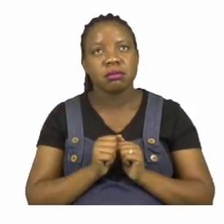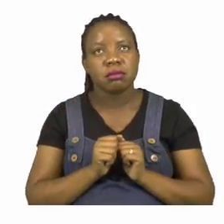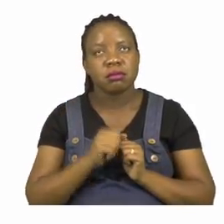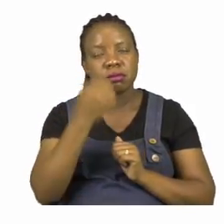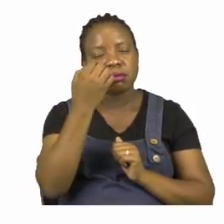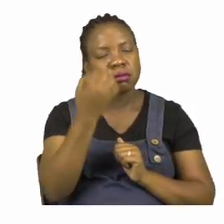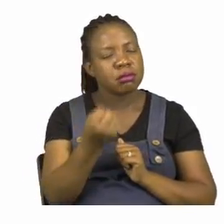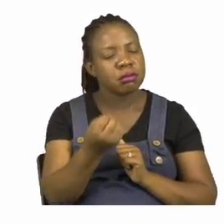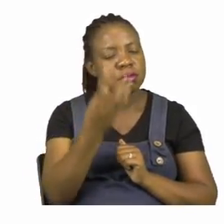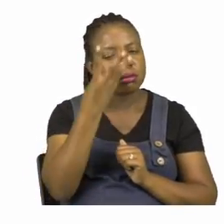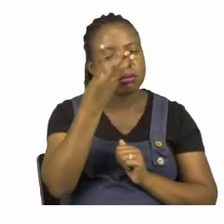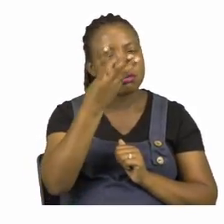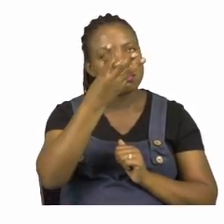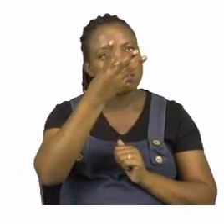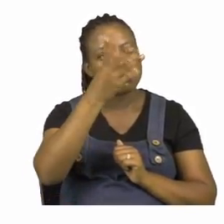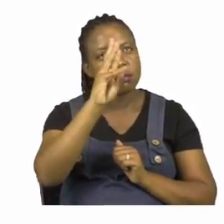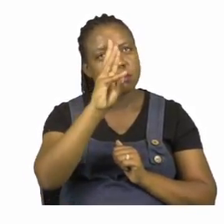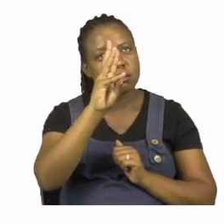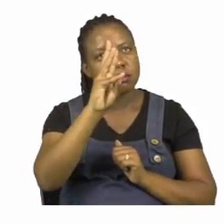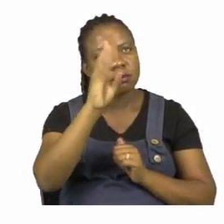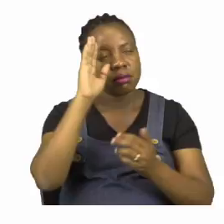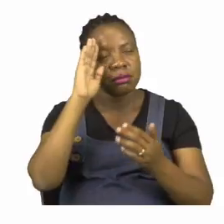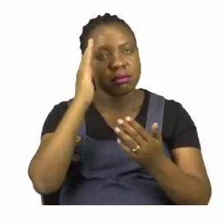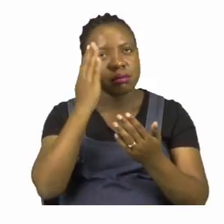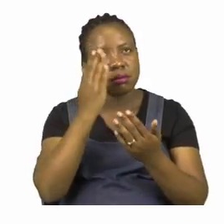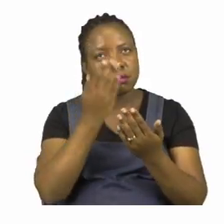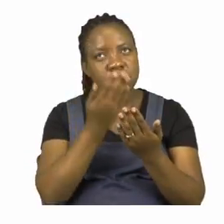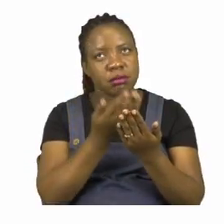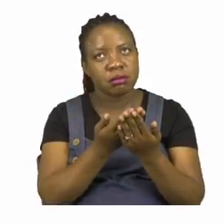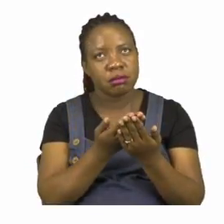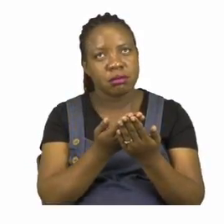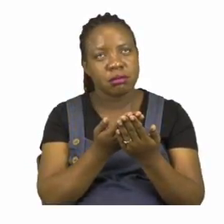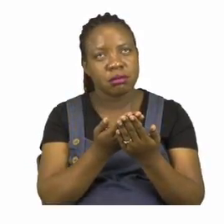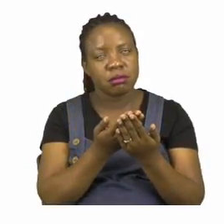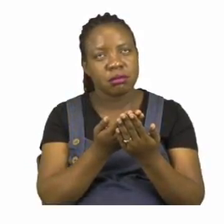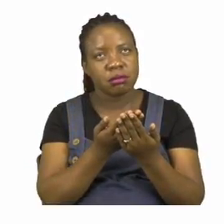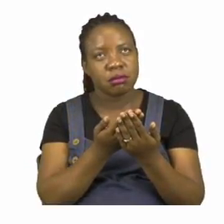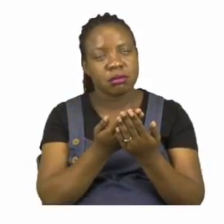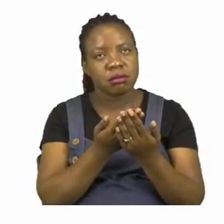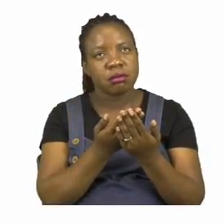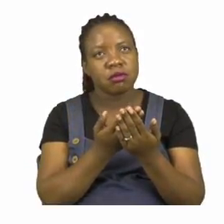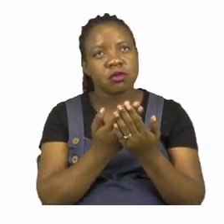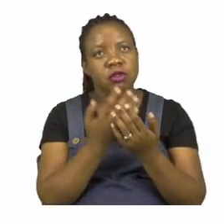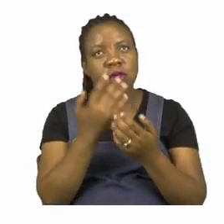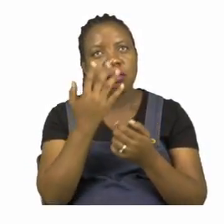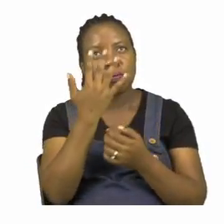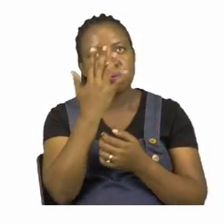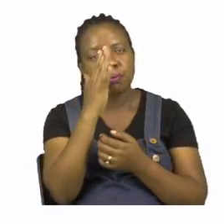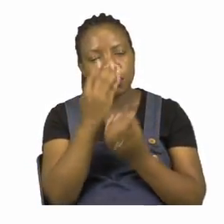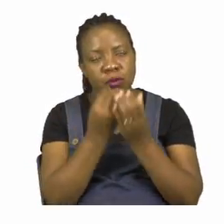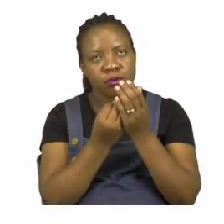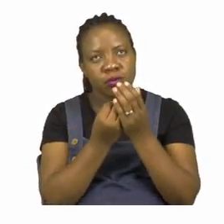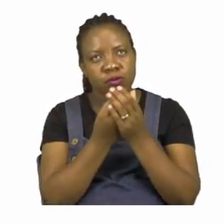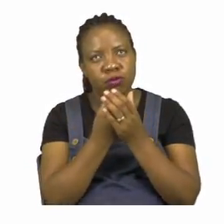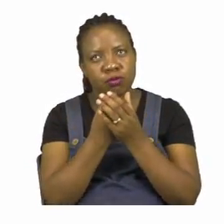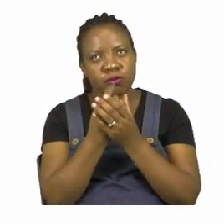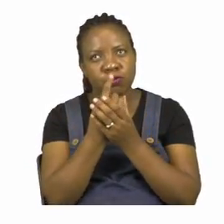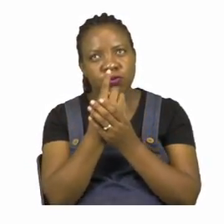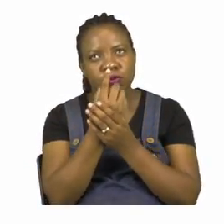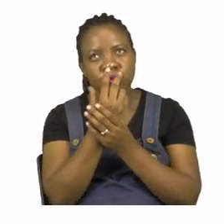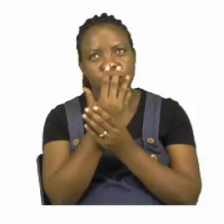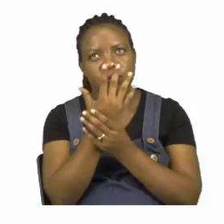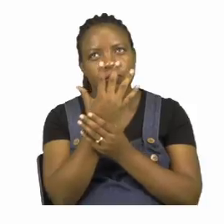different stages of plants growing. So we're going to take the first two that we can see